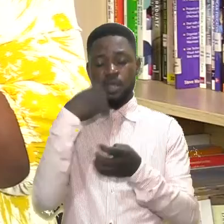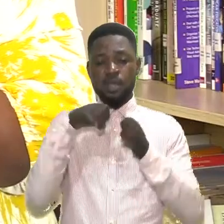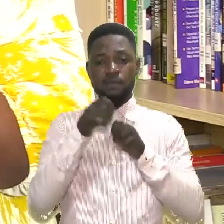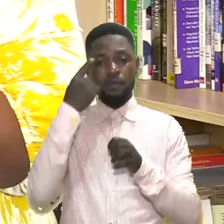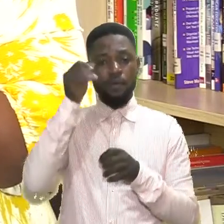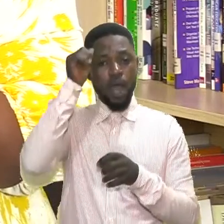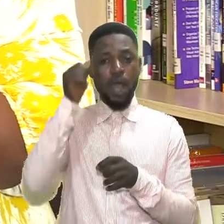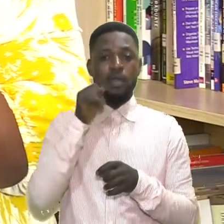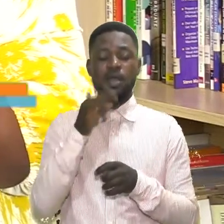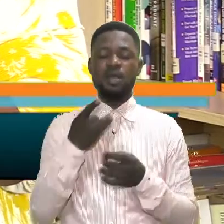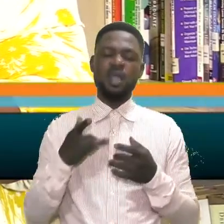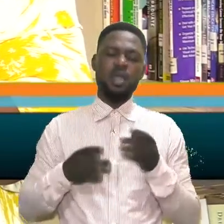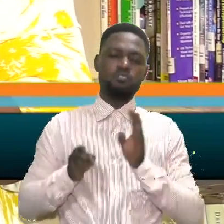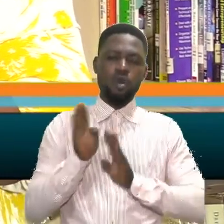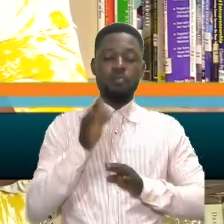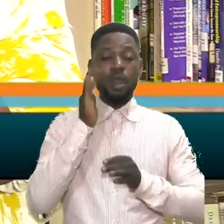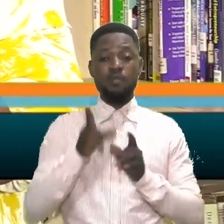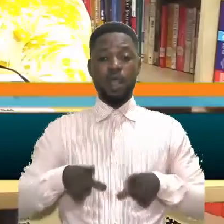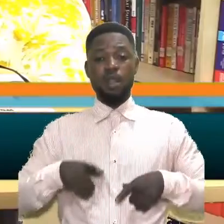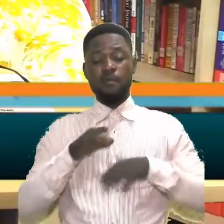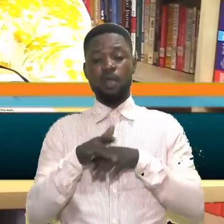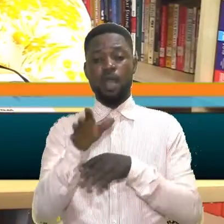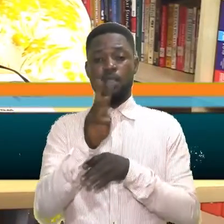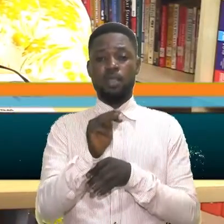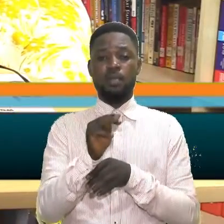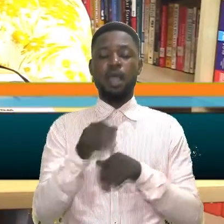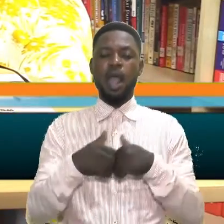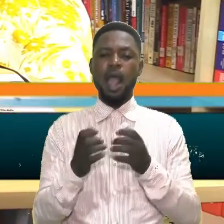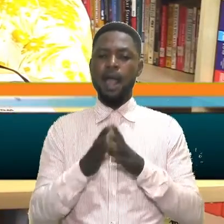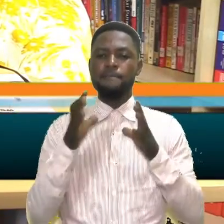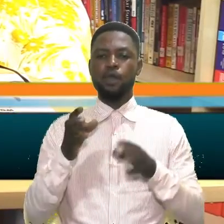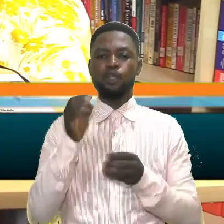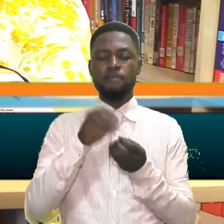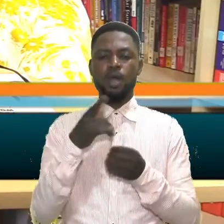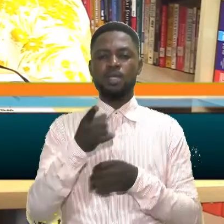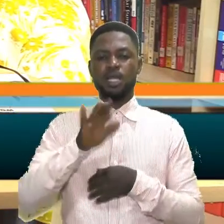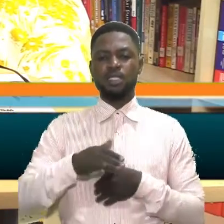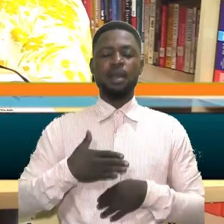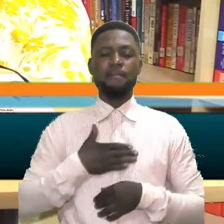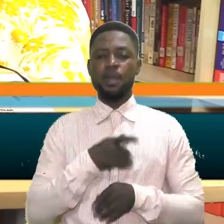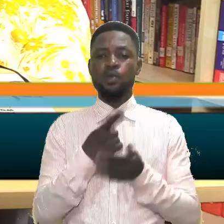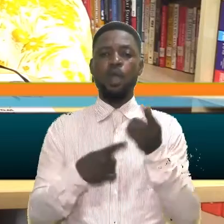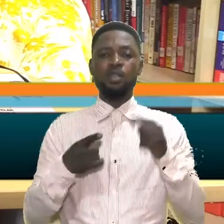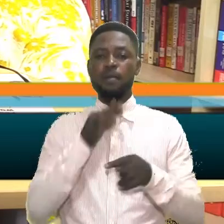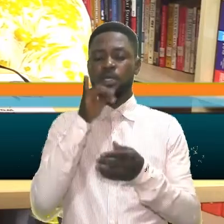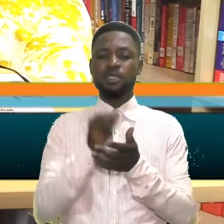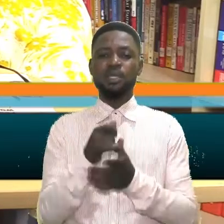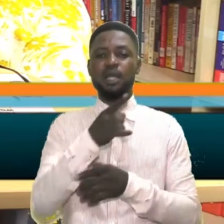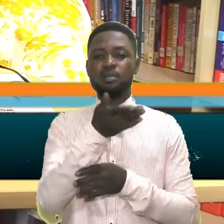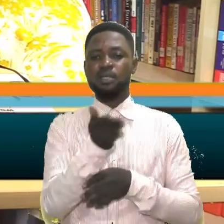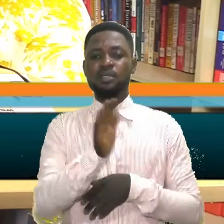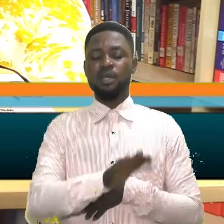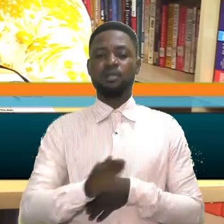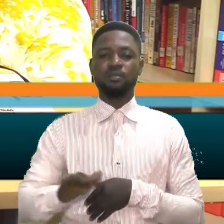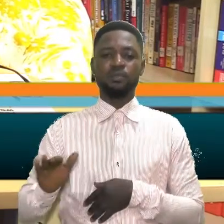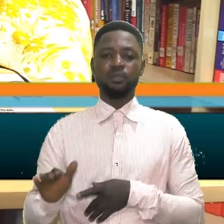Even for adults, it's traumatic relieving the experience of sexual violence. How much more of a child? Please, what happens is that these